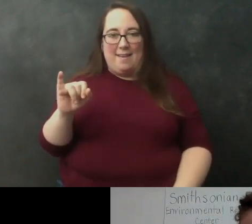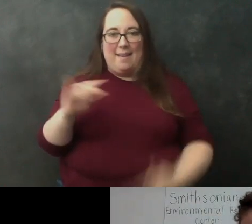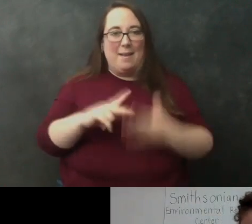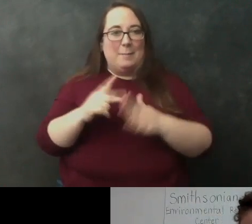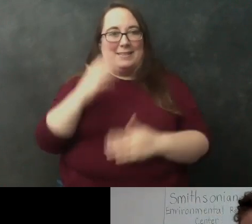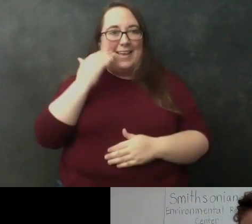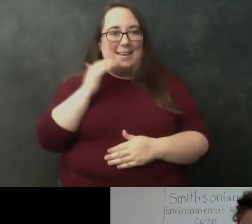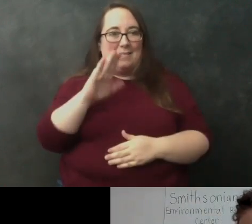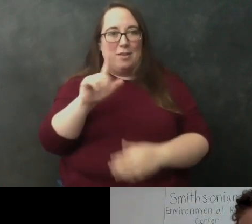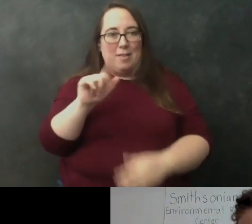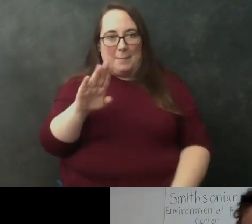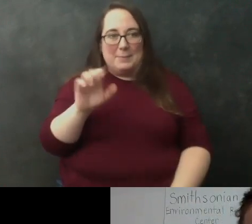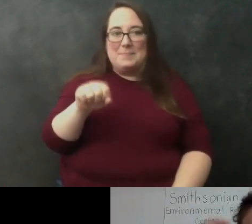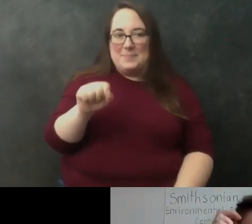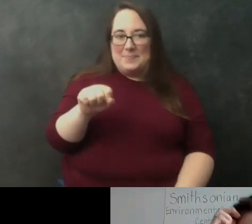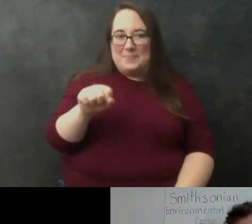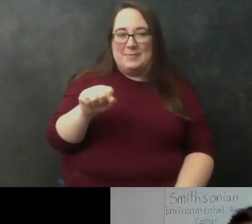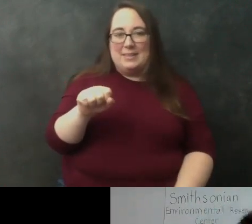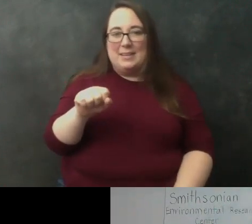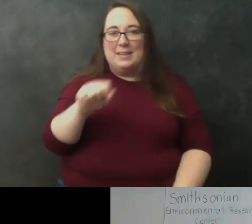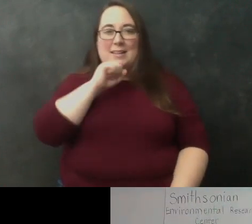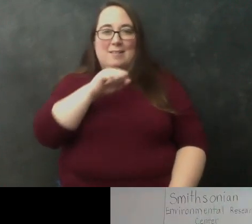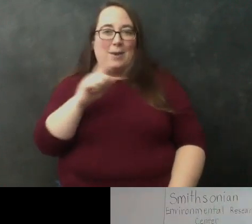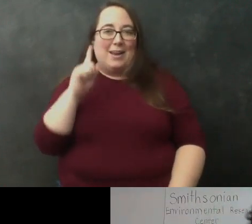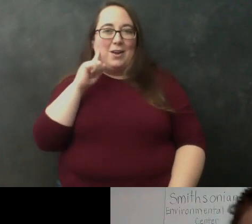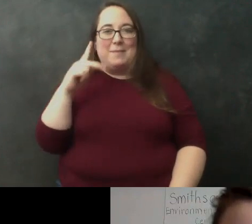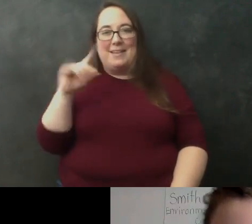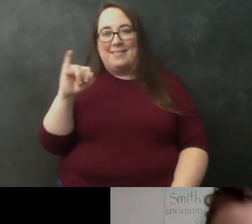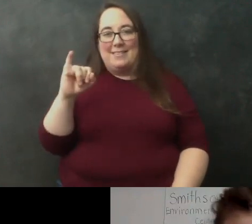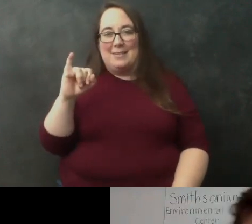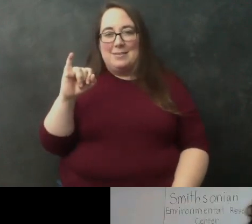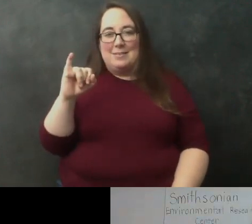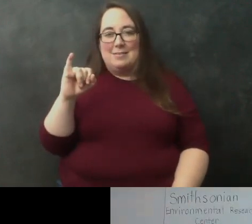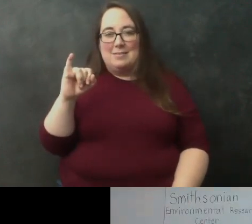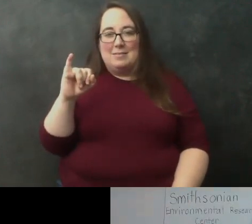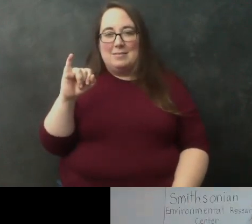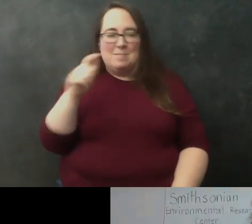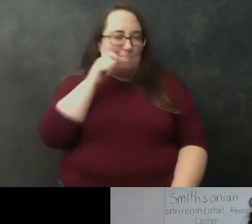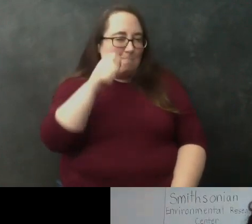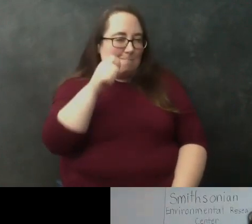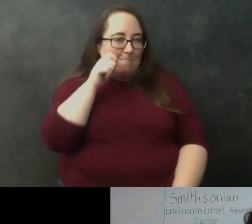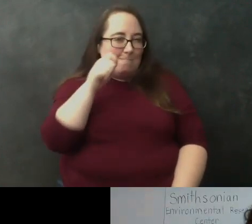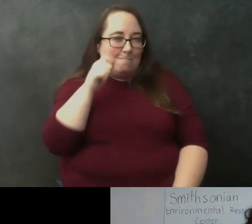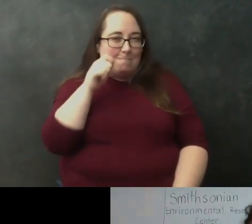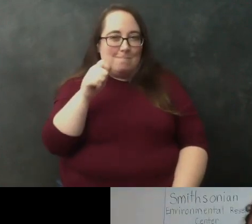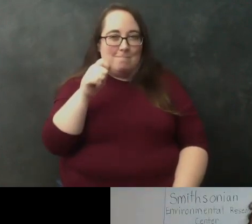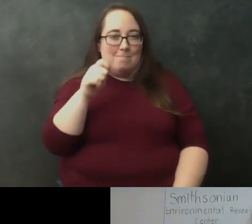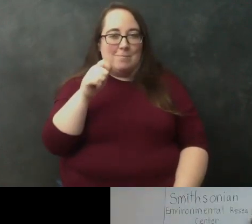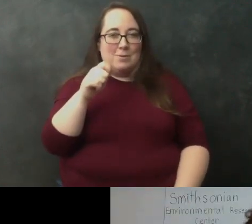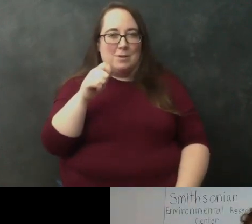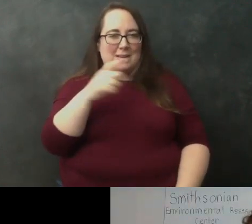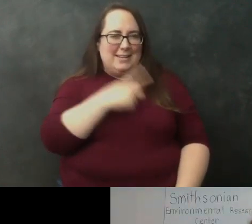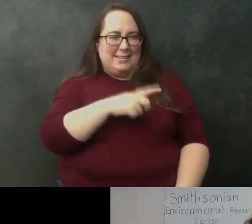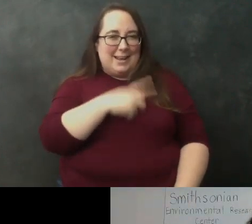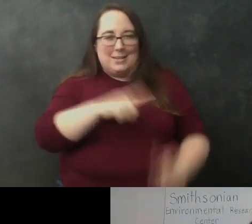lab and um i love that whenever i hear principal investigator i just imagine you with like a magnifying glass and like a detective hat so